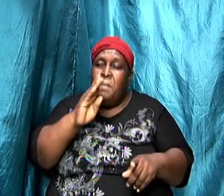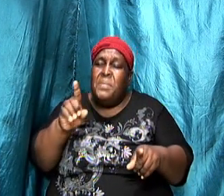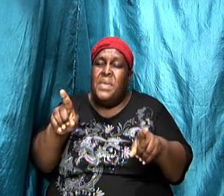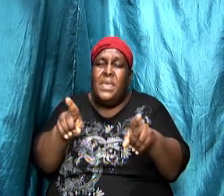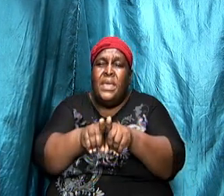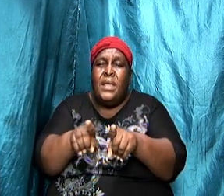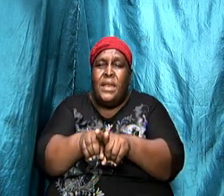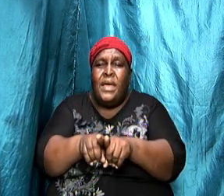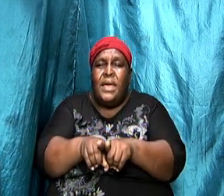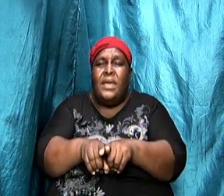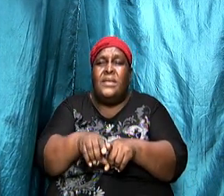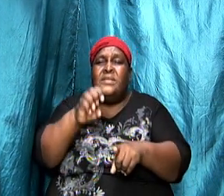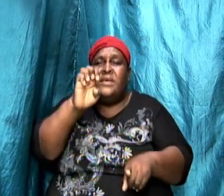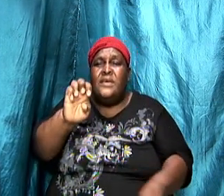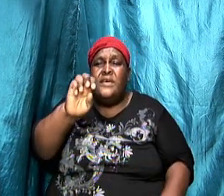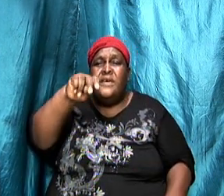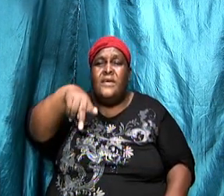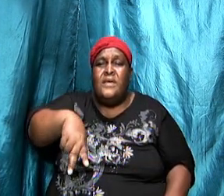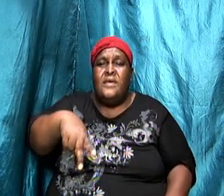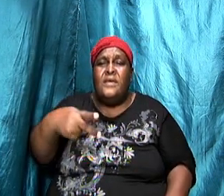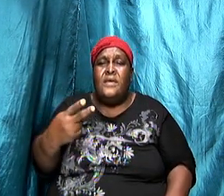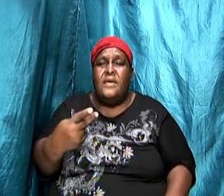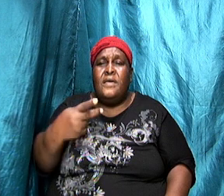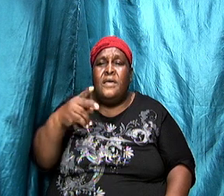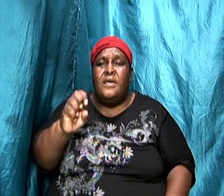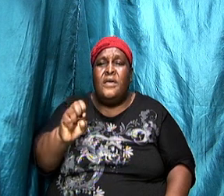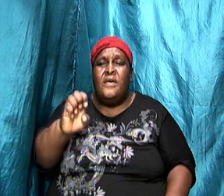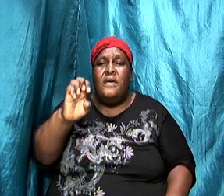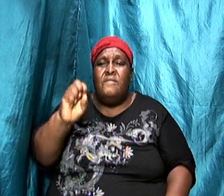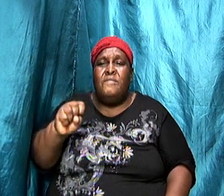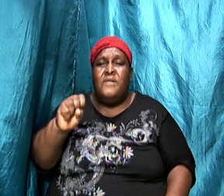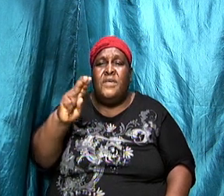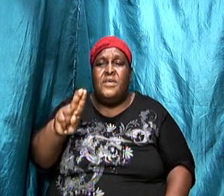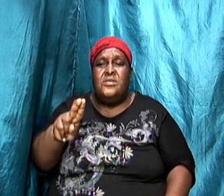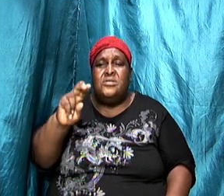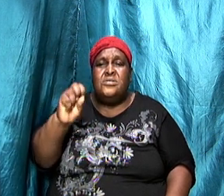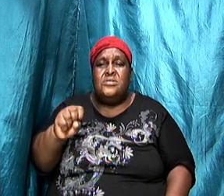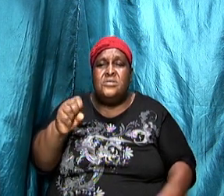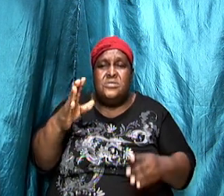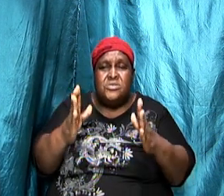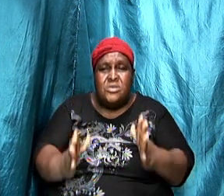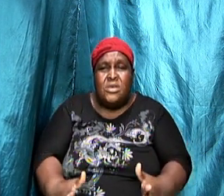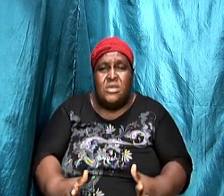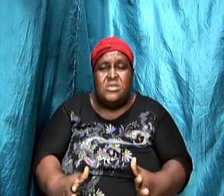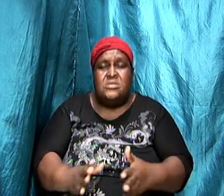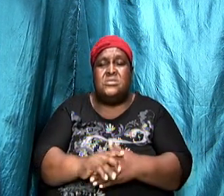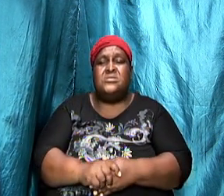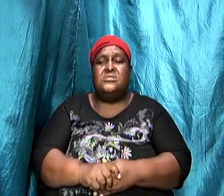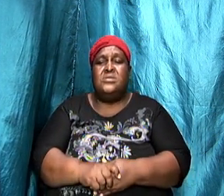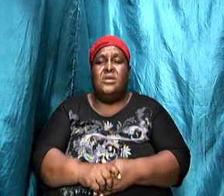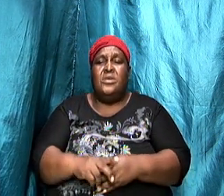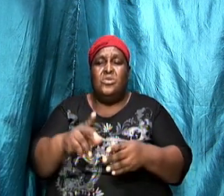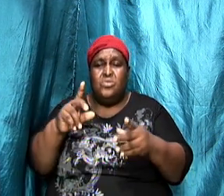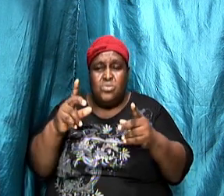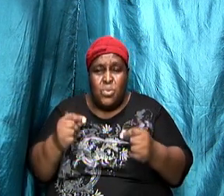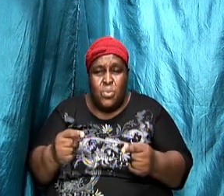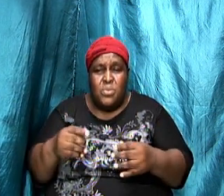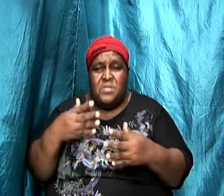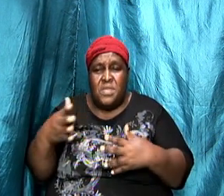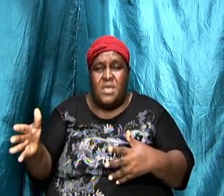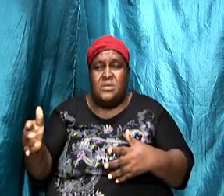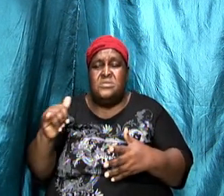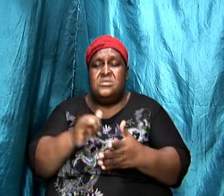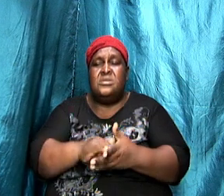resist those that are evil and stand up for what you are right so here the Lord Jesus Christ who knew